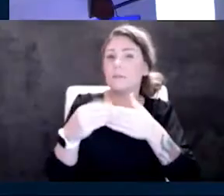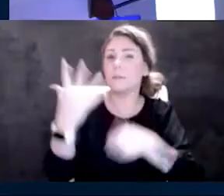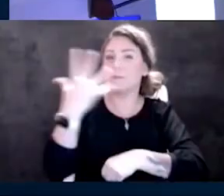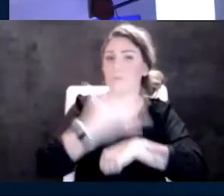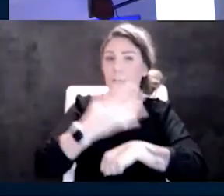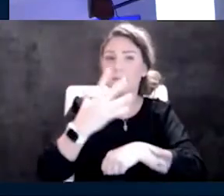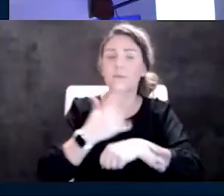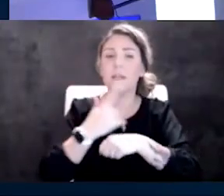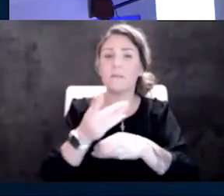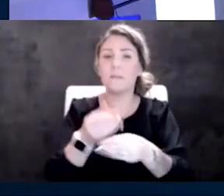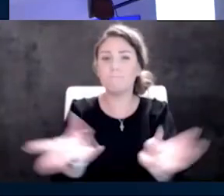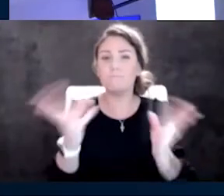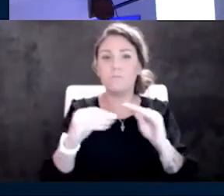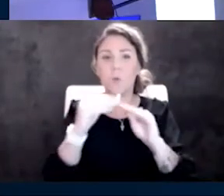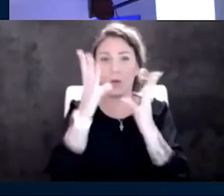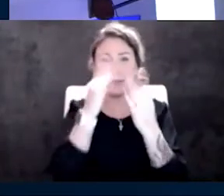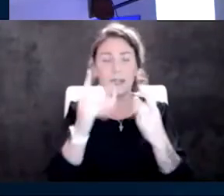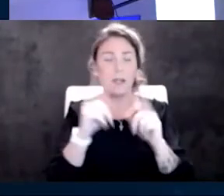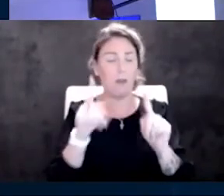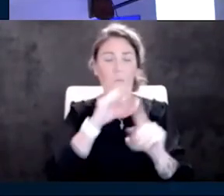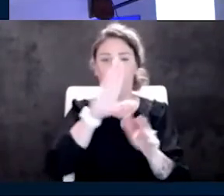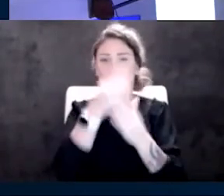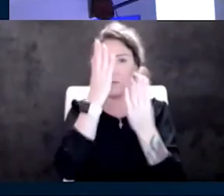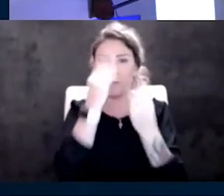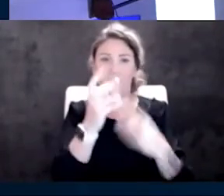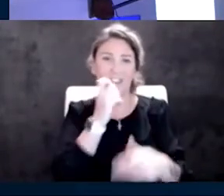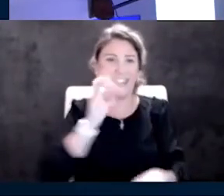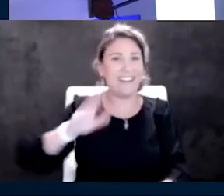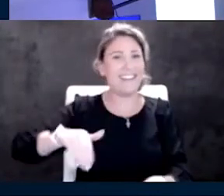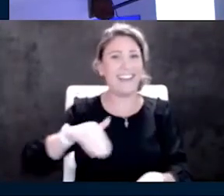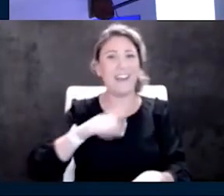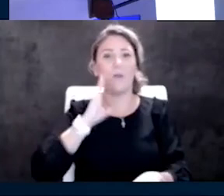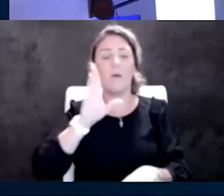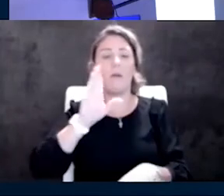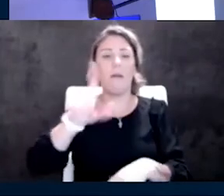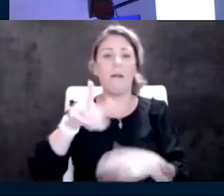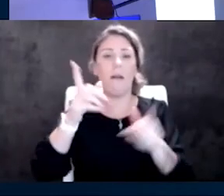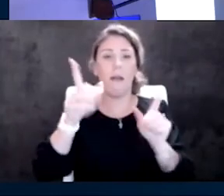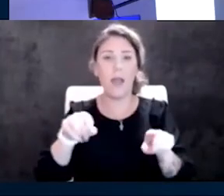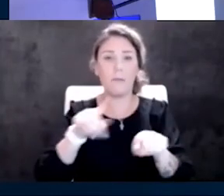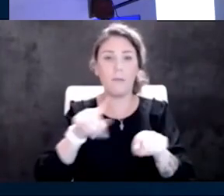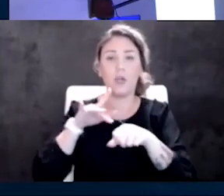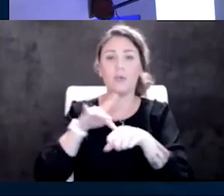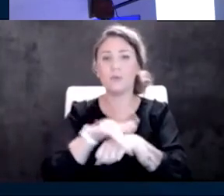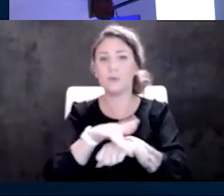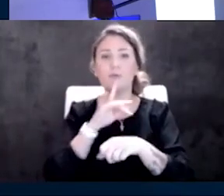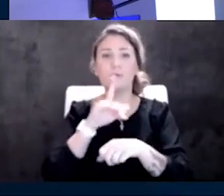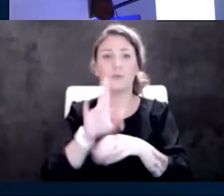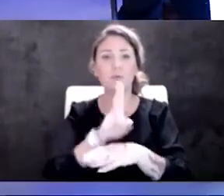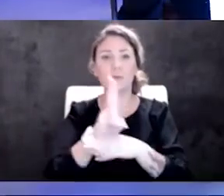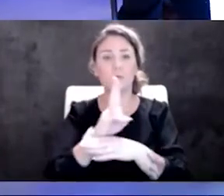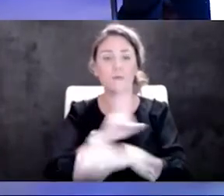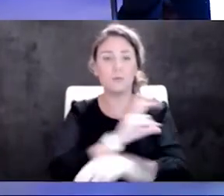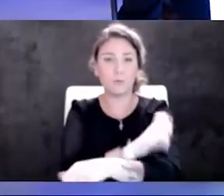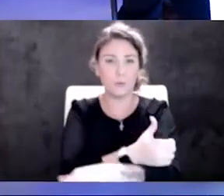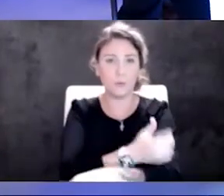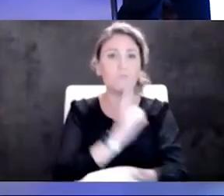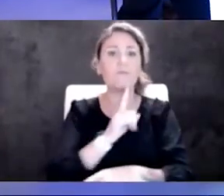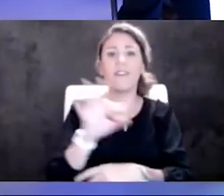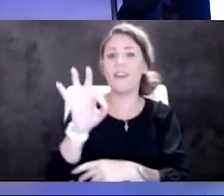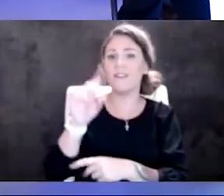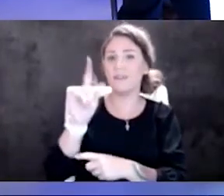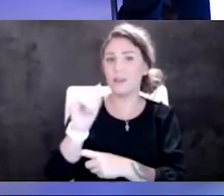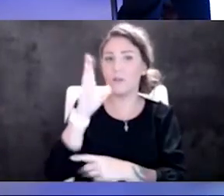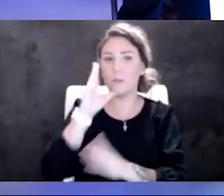they haven't given us all the information yet. And we knew that's got to happen when they go to the early use authorization and give it to the FDA. It will. And that's something FDA will review. And